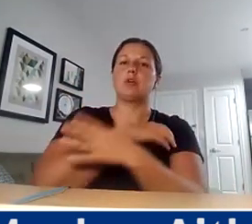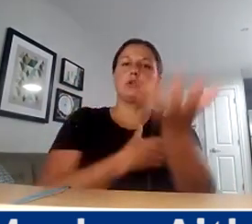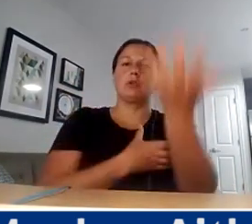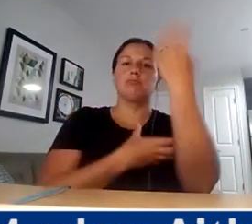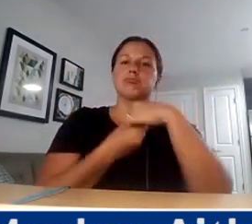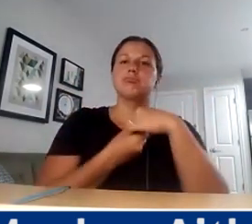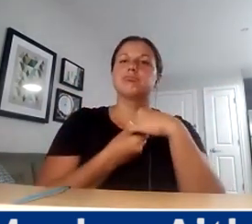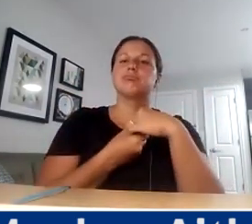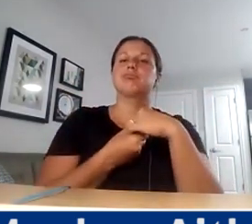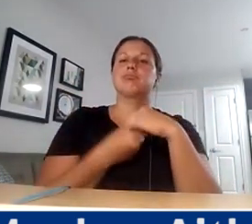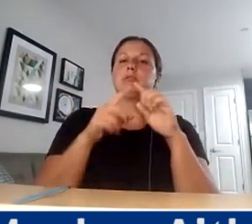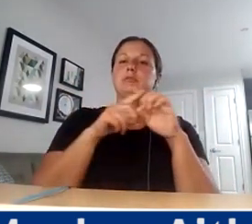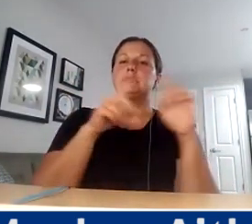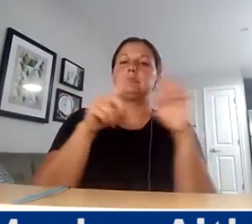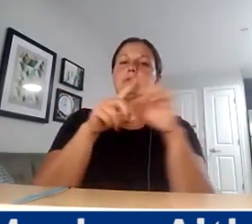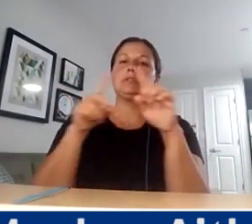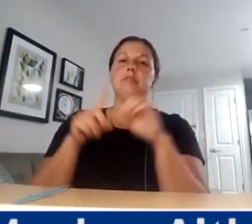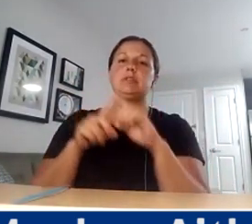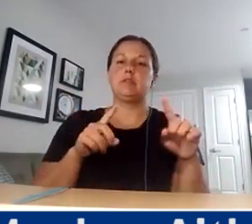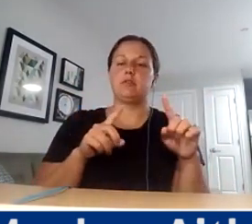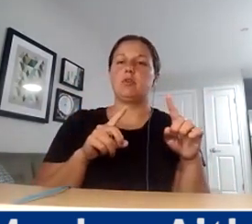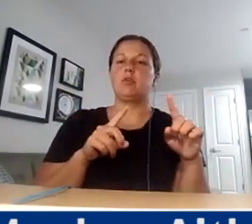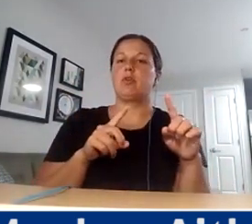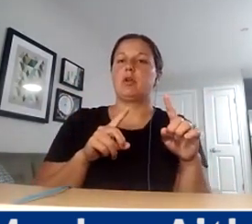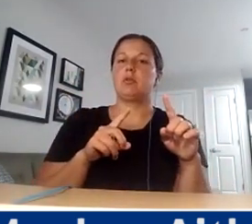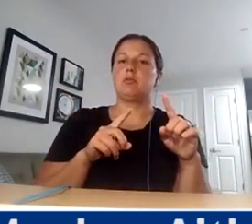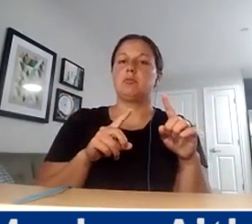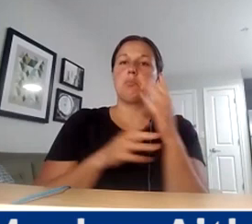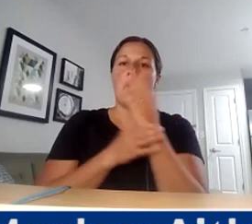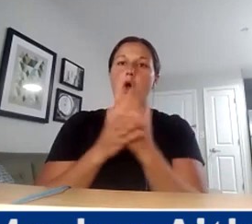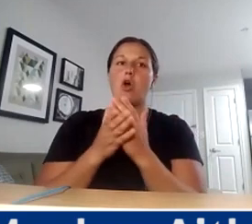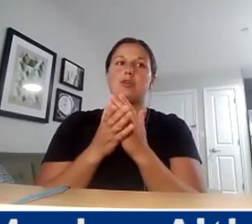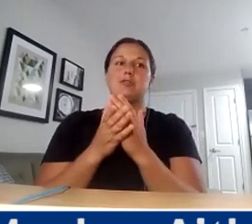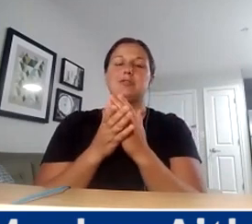having different points of entry where people aren't investing in this process.